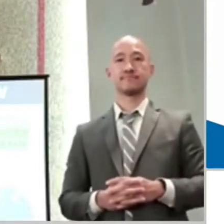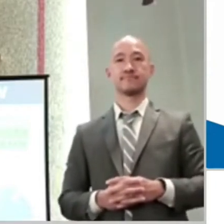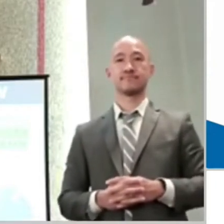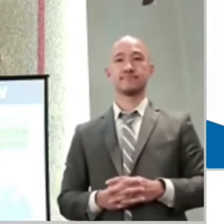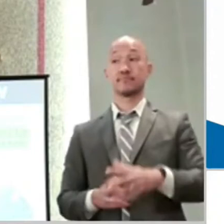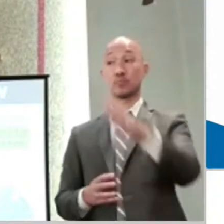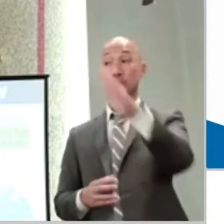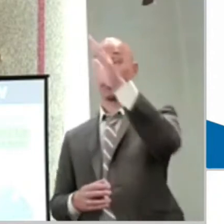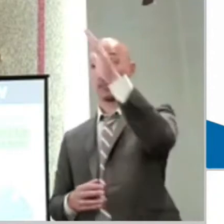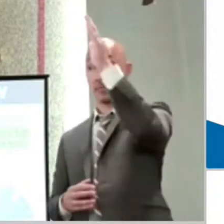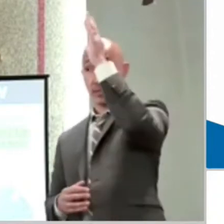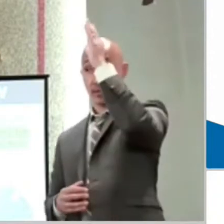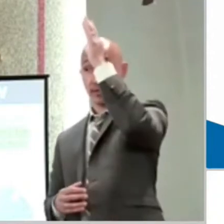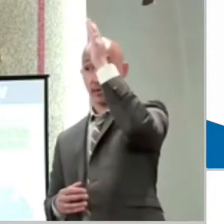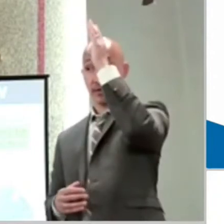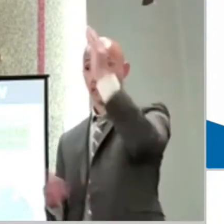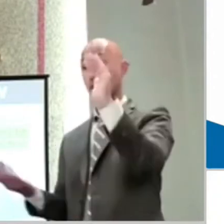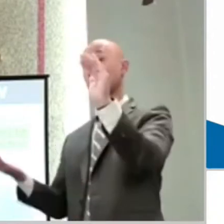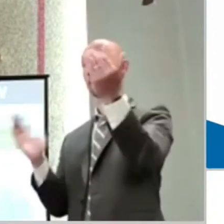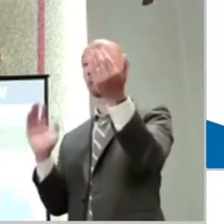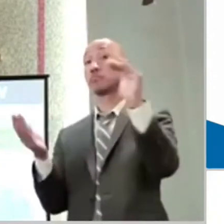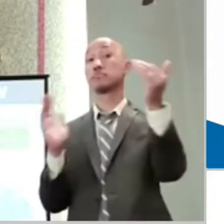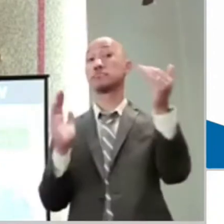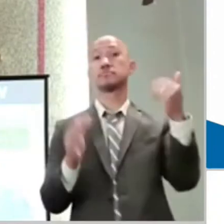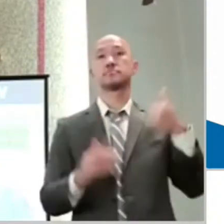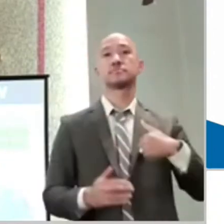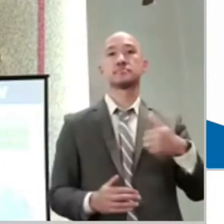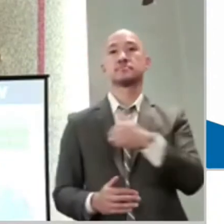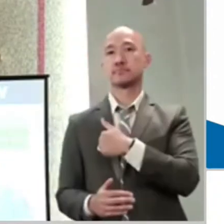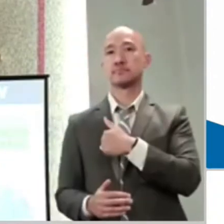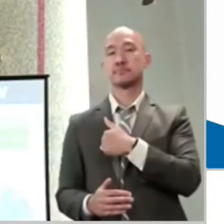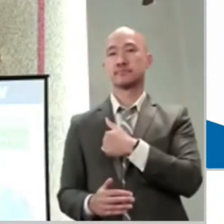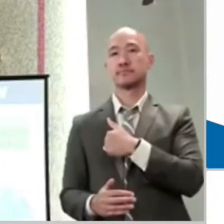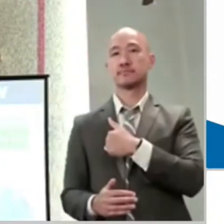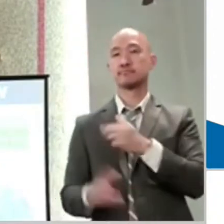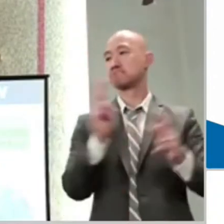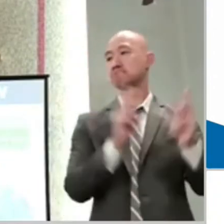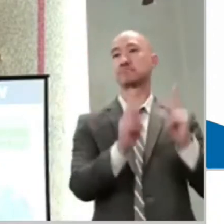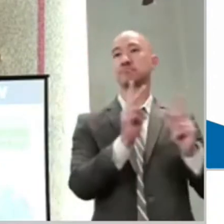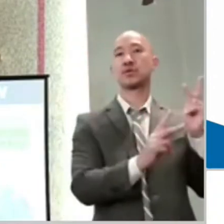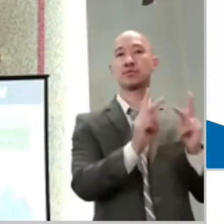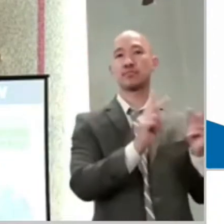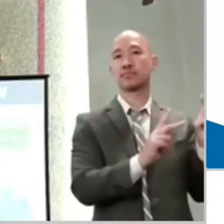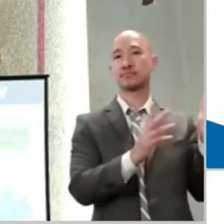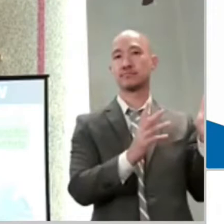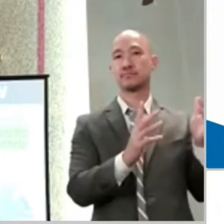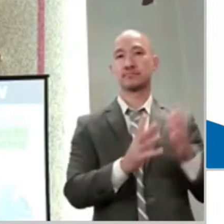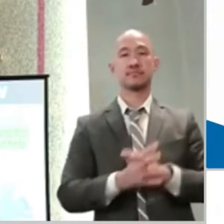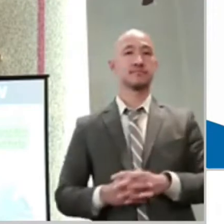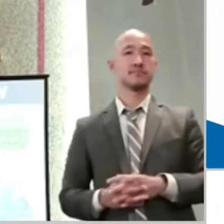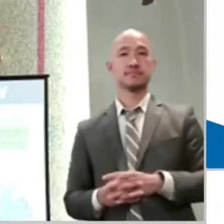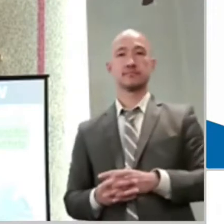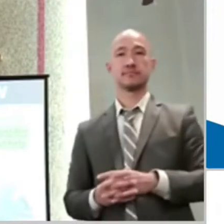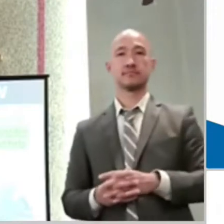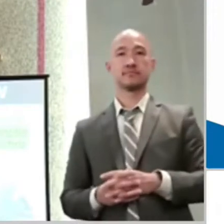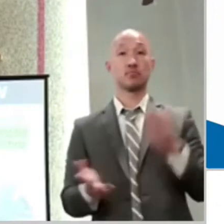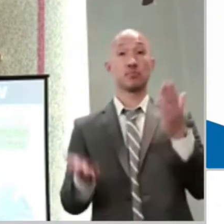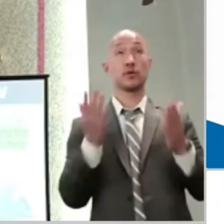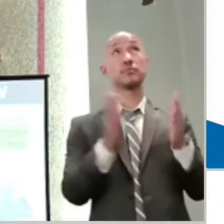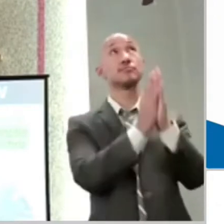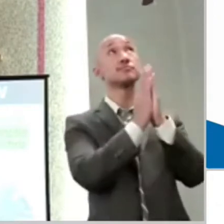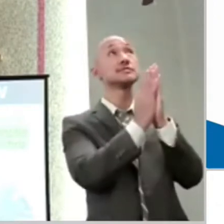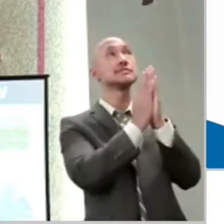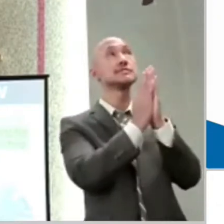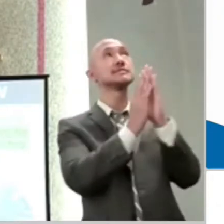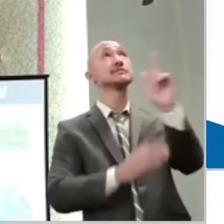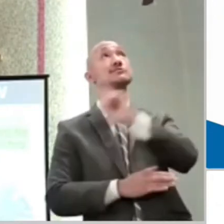God, if you can, help me find a new job. Lord, if it's possible,